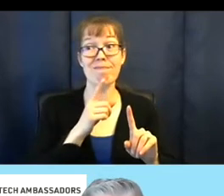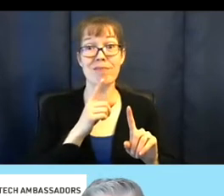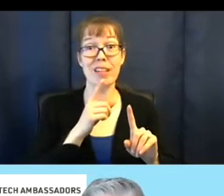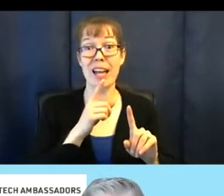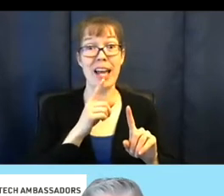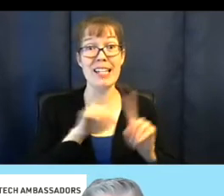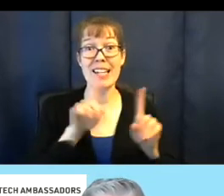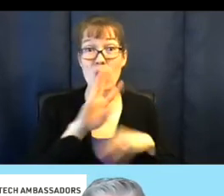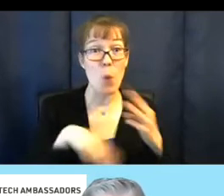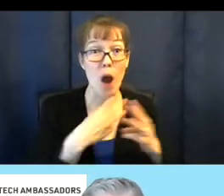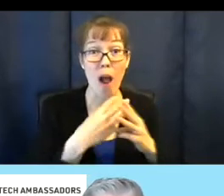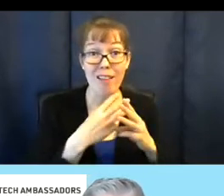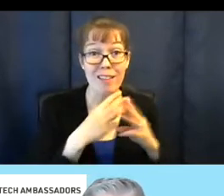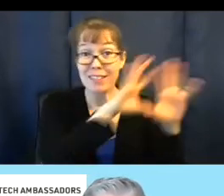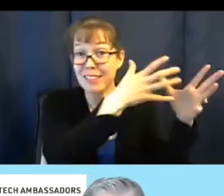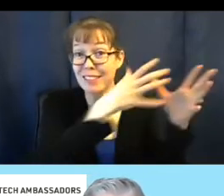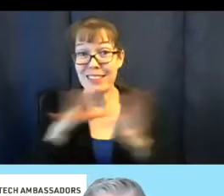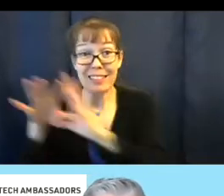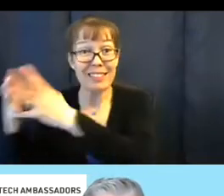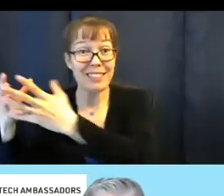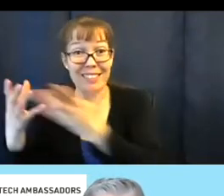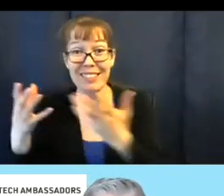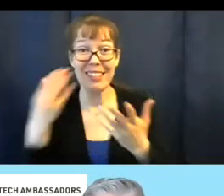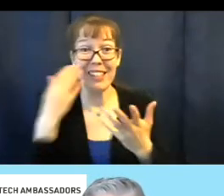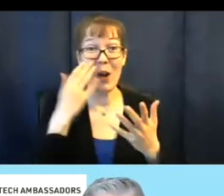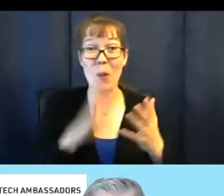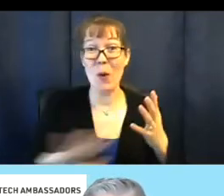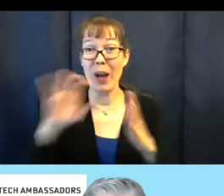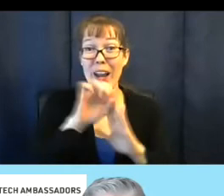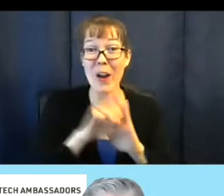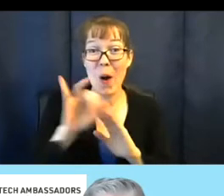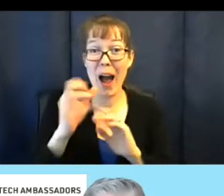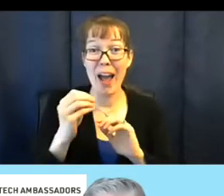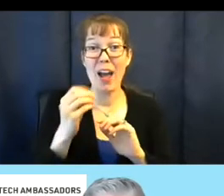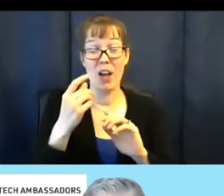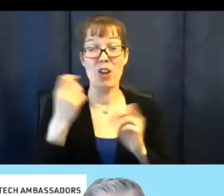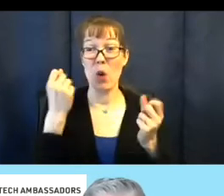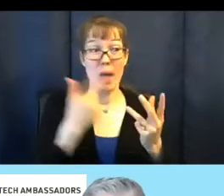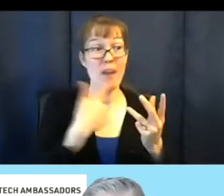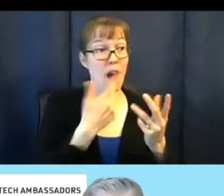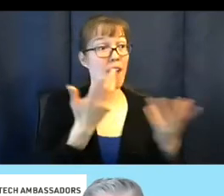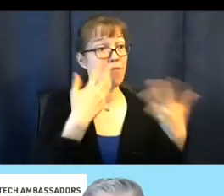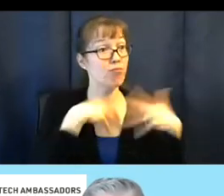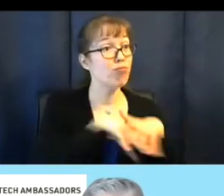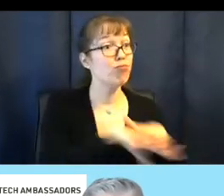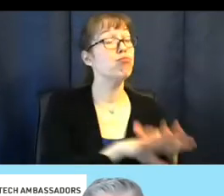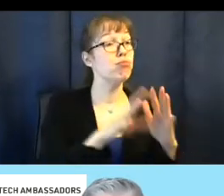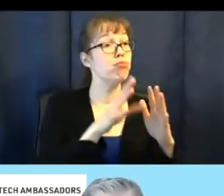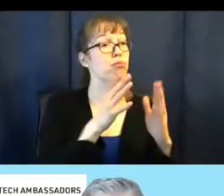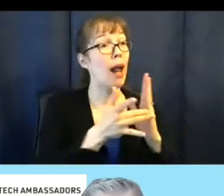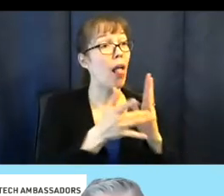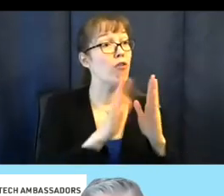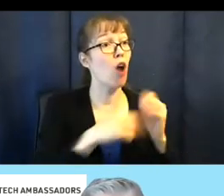in Ohio where, you know, some of us have fully integrated technology in our lives. And yet